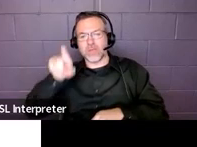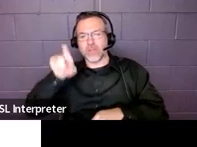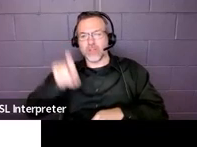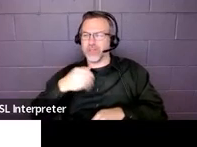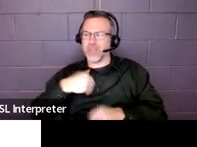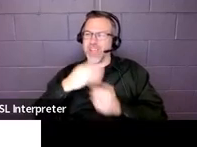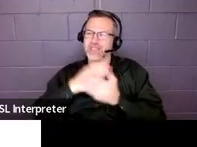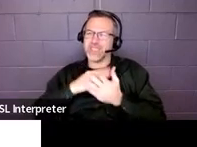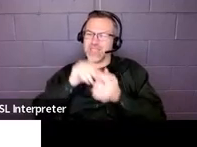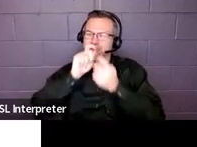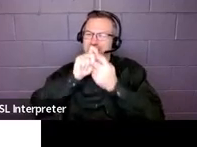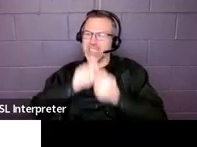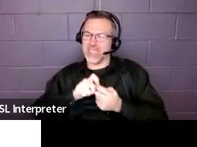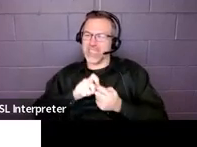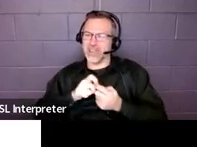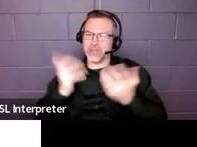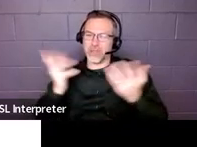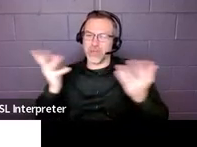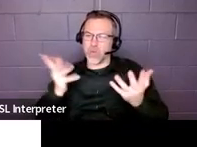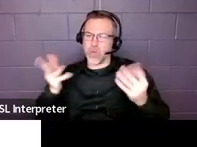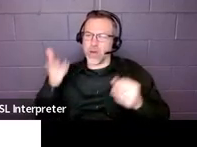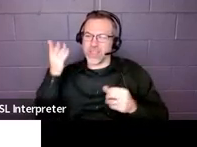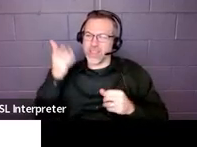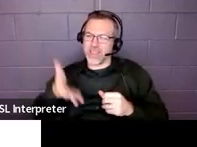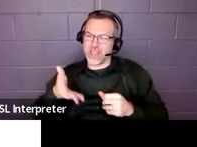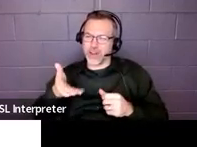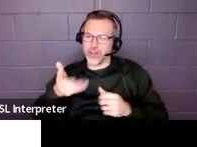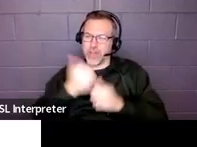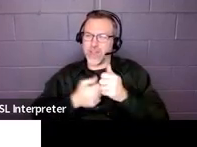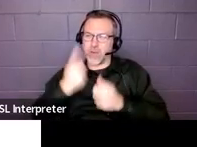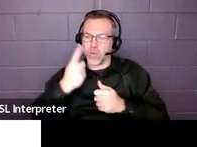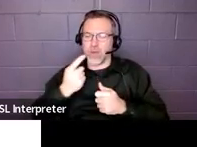actually in that box so that everyone's on the same page.